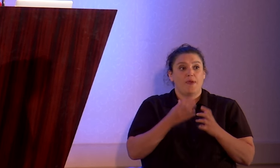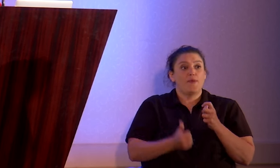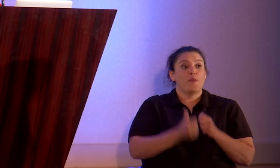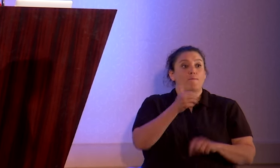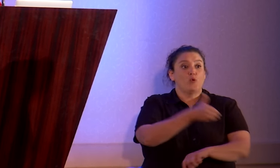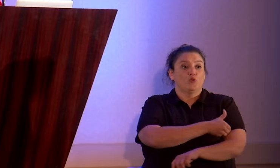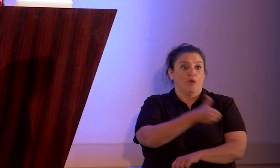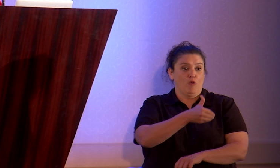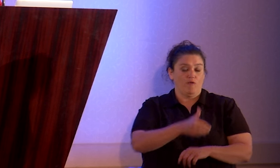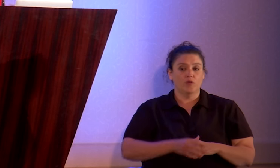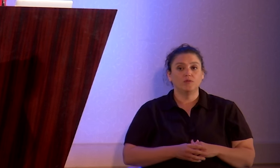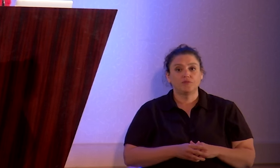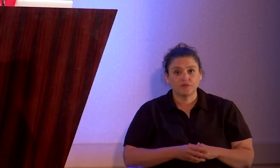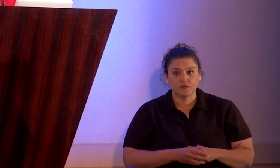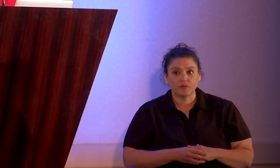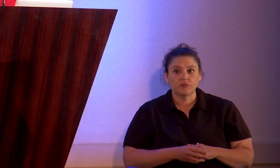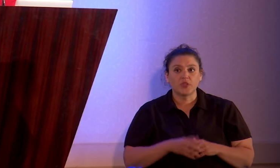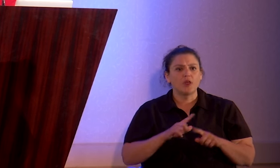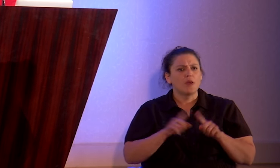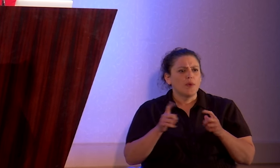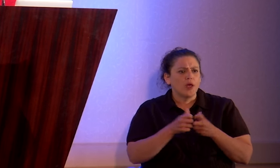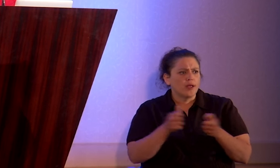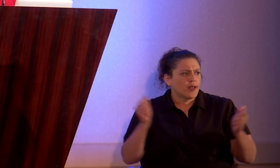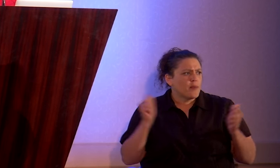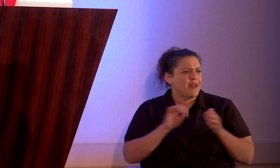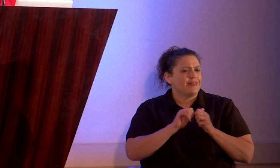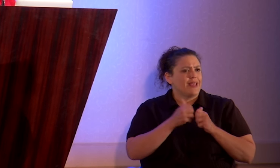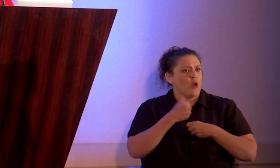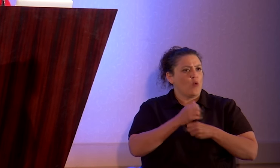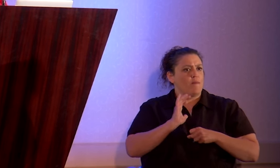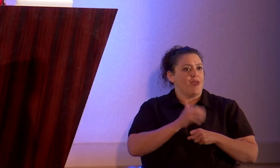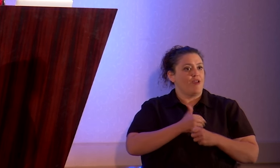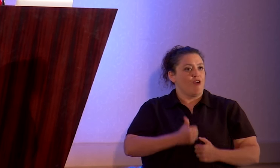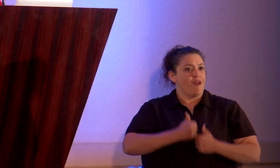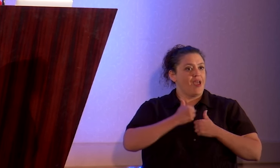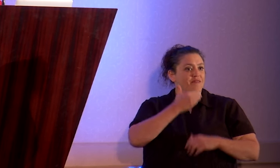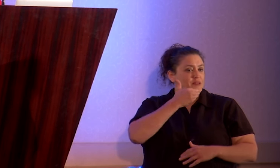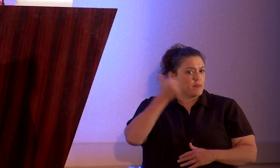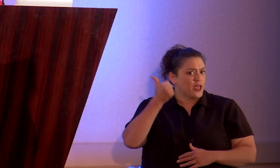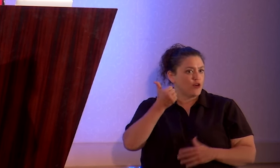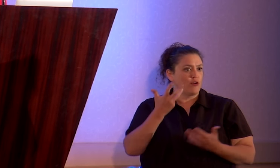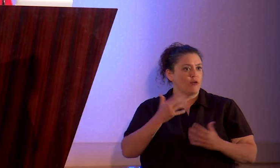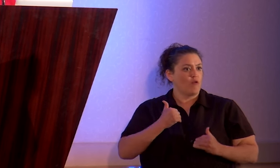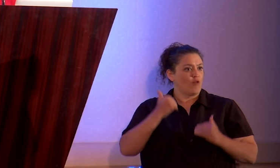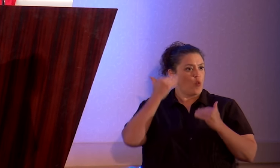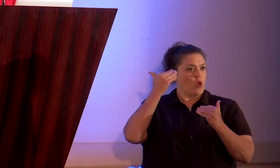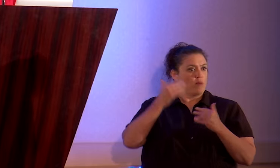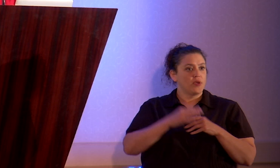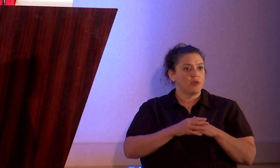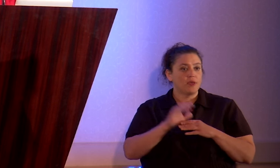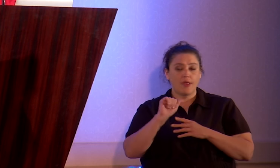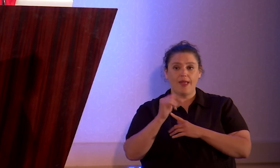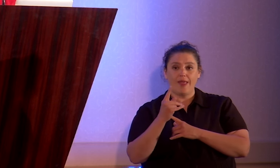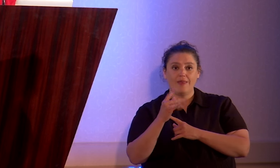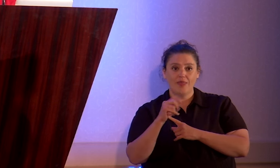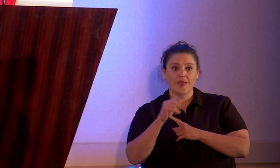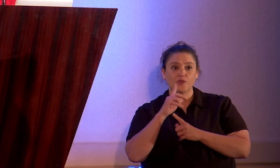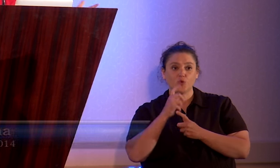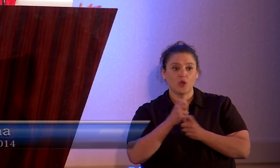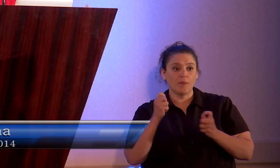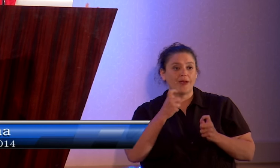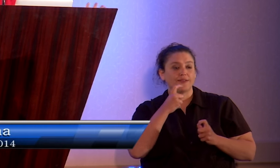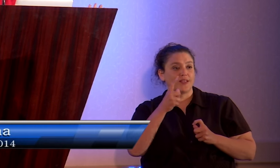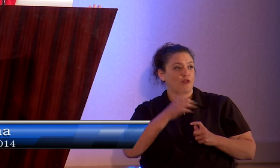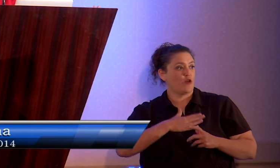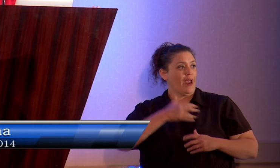powerful act. Coming Out is how we make our lives better. Overwhelmingly, atheists who have come out say that they're happier now,